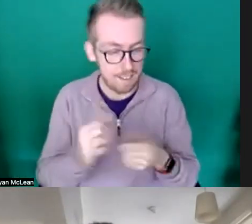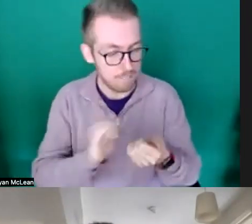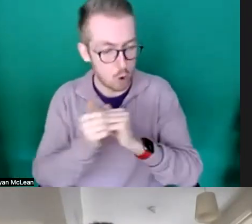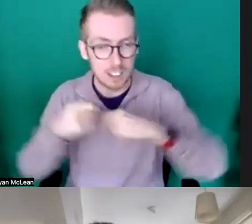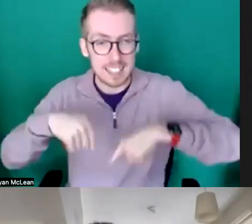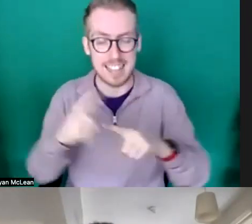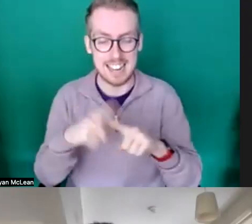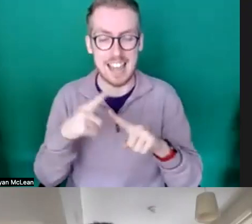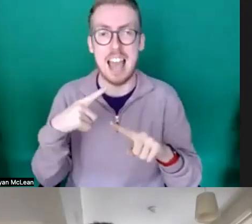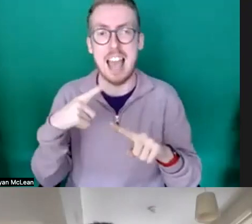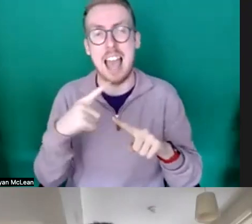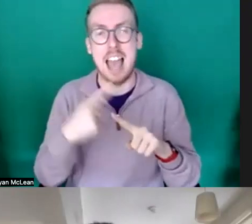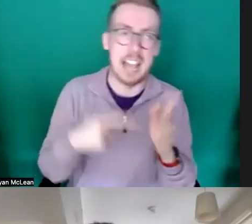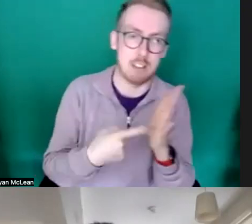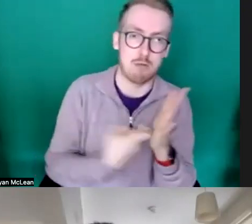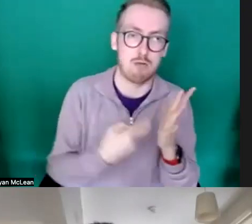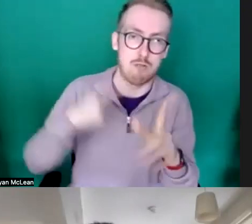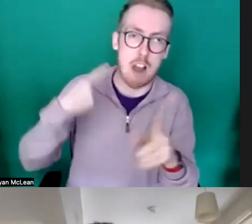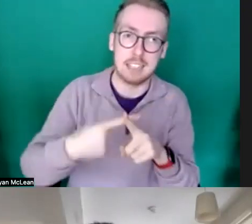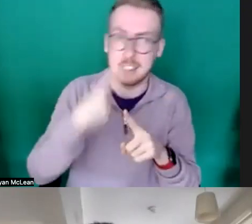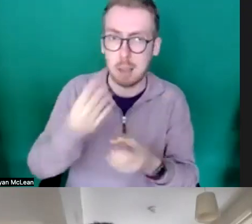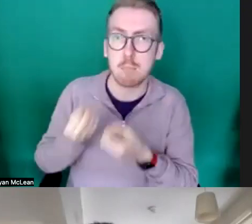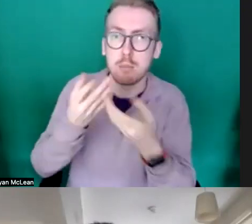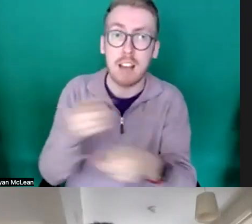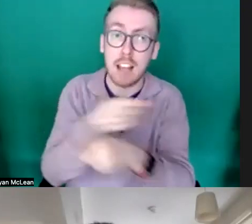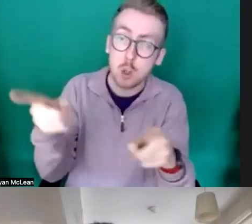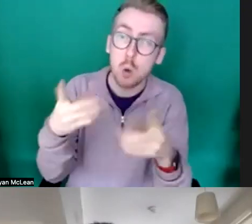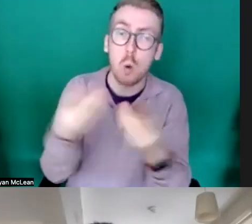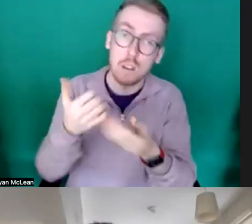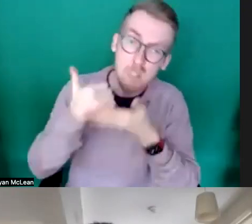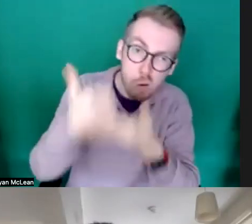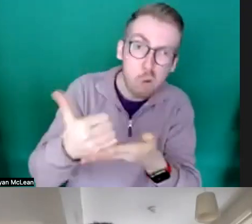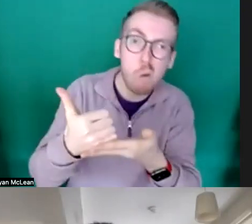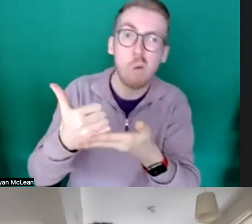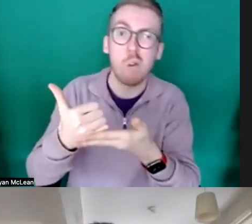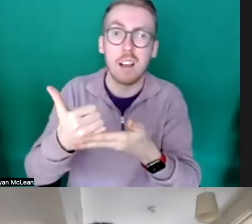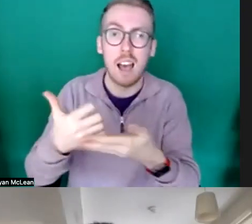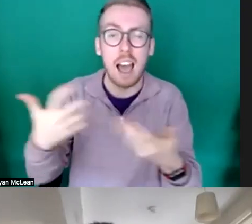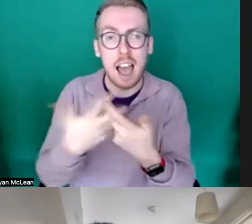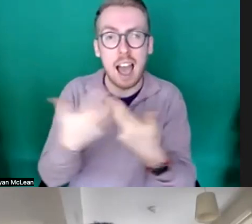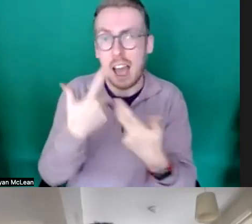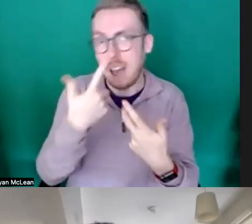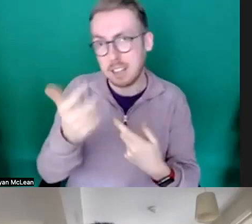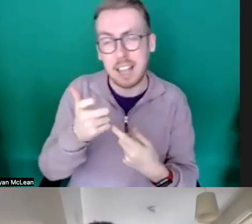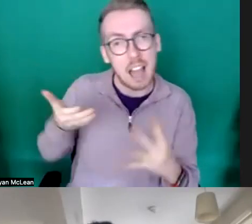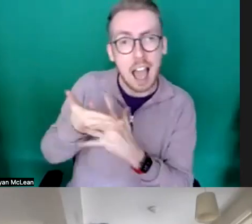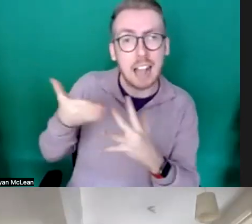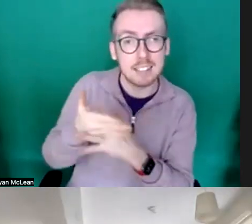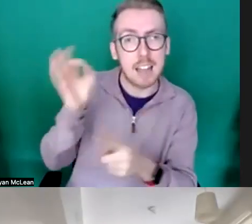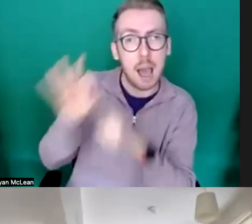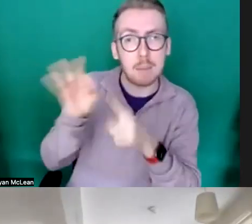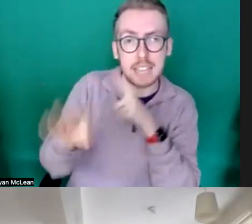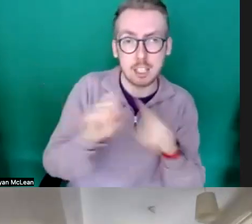extracts who are able to provide you with uh support and advice about how you might kind of access uh different